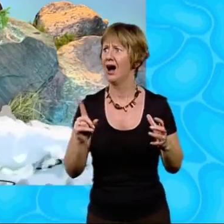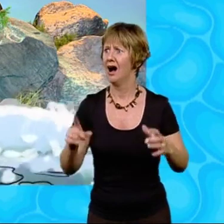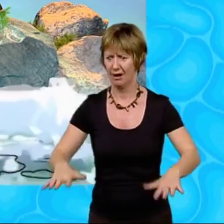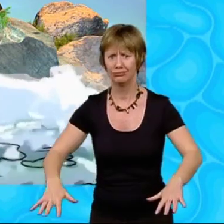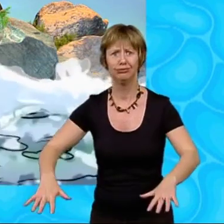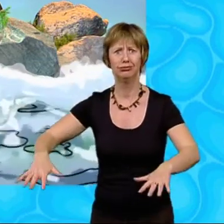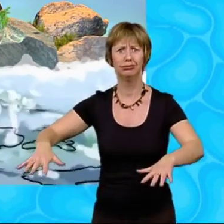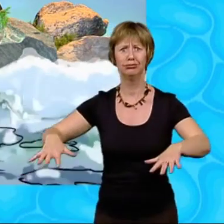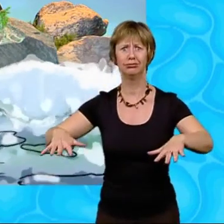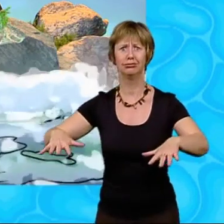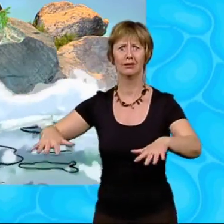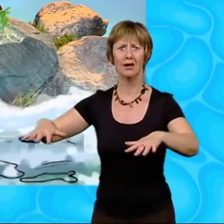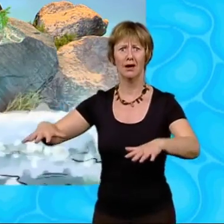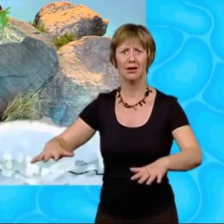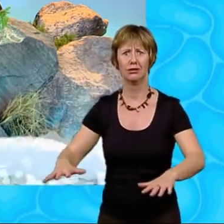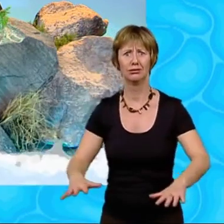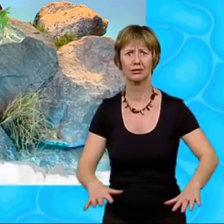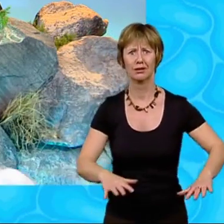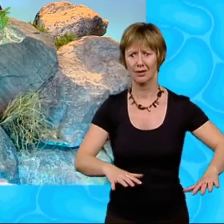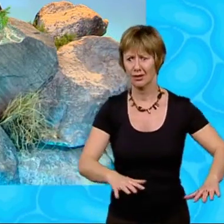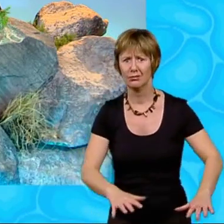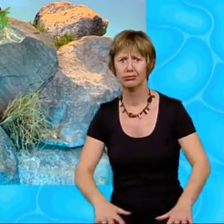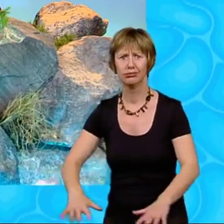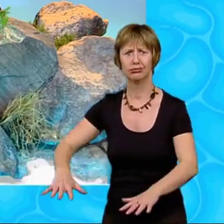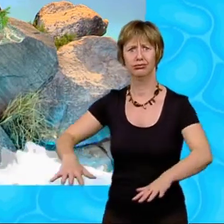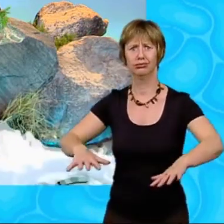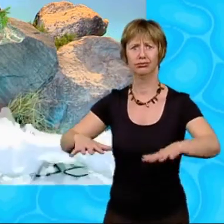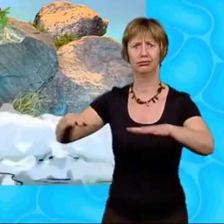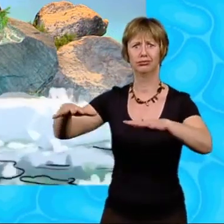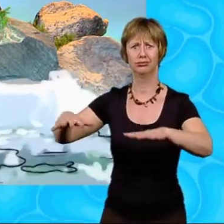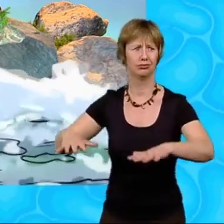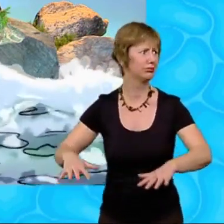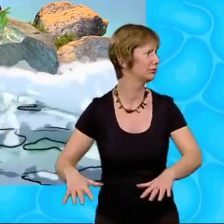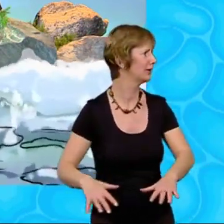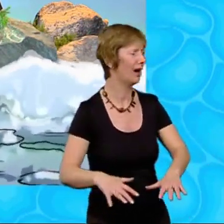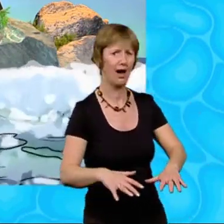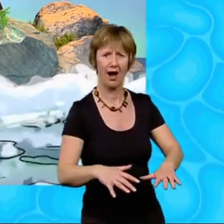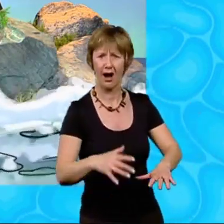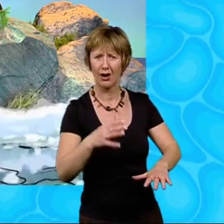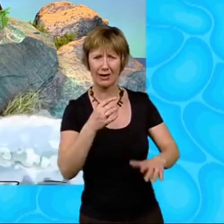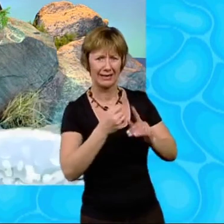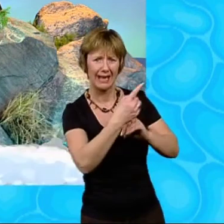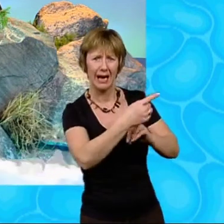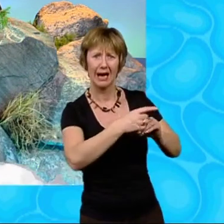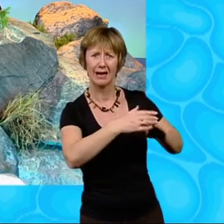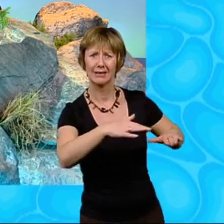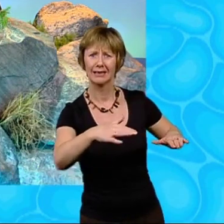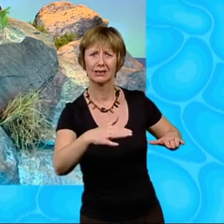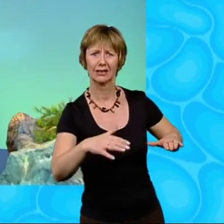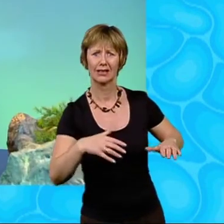tide, which had seemed so gentle and far away before, was now racing up the beach like a galloping horse. And it was only a few metres away.